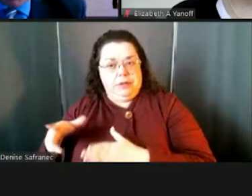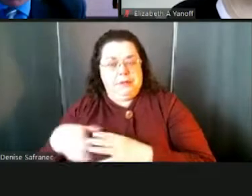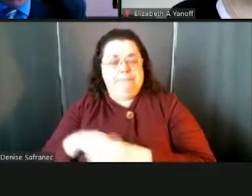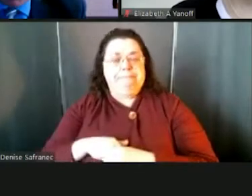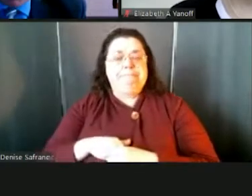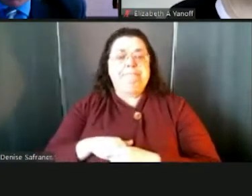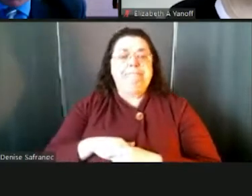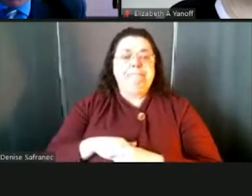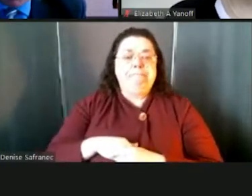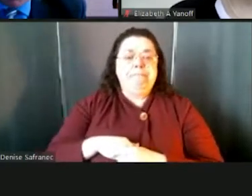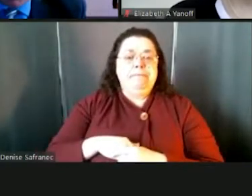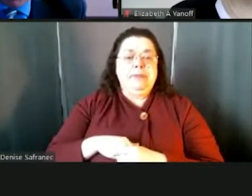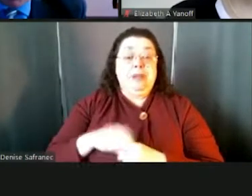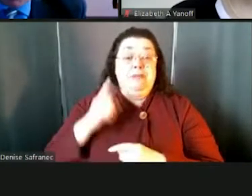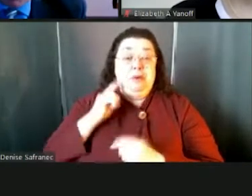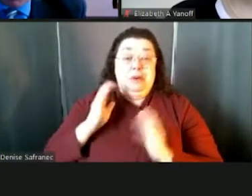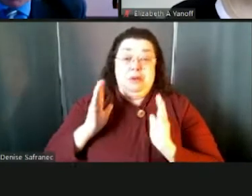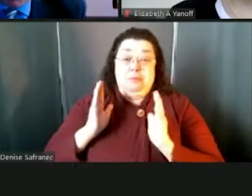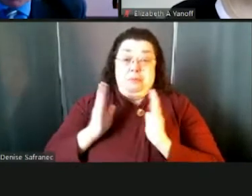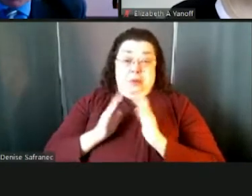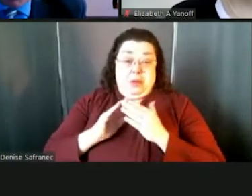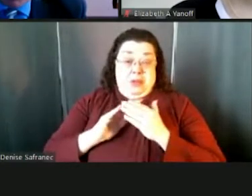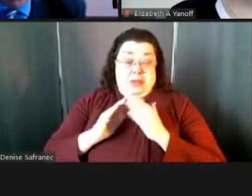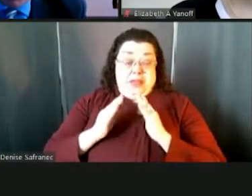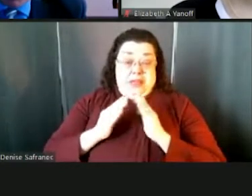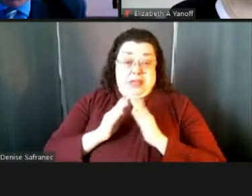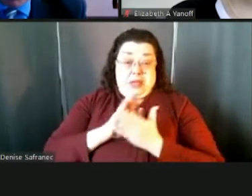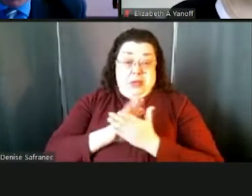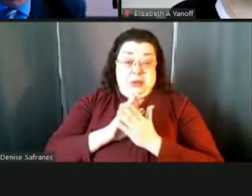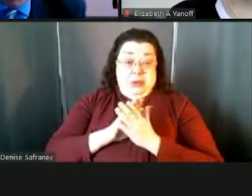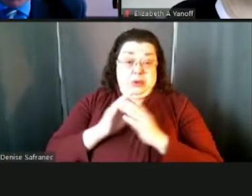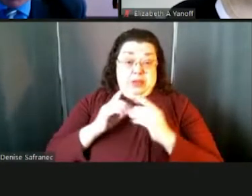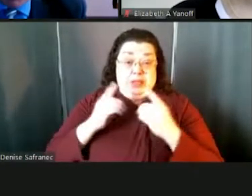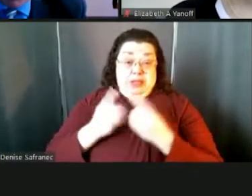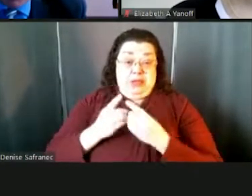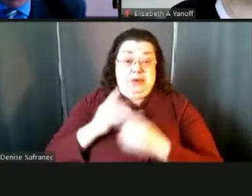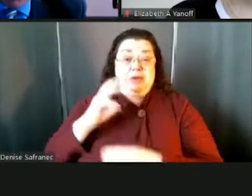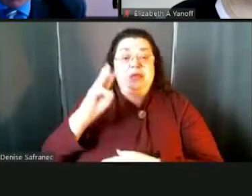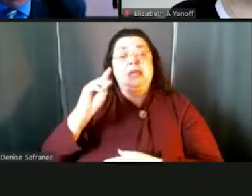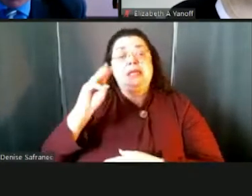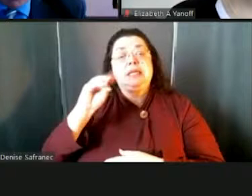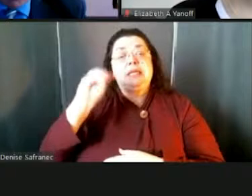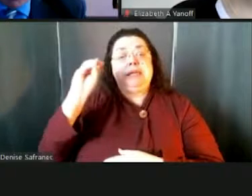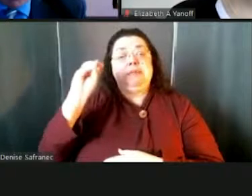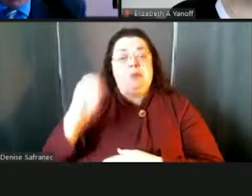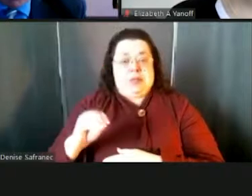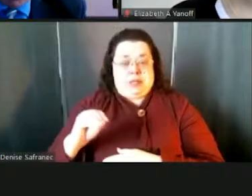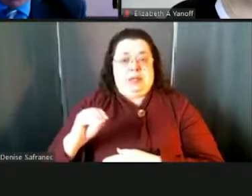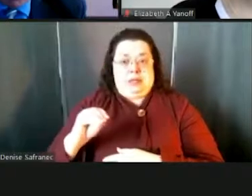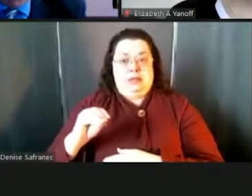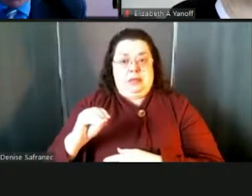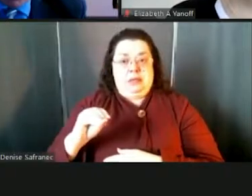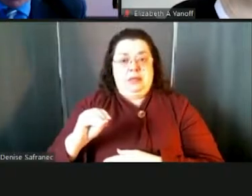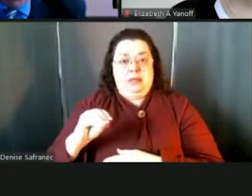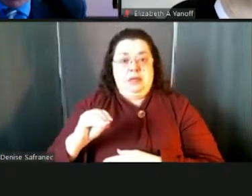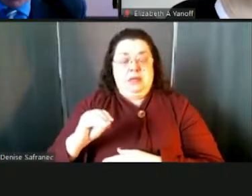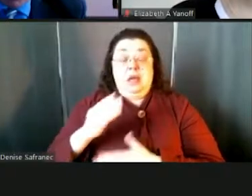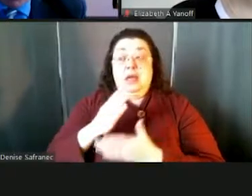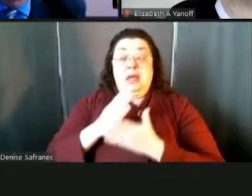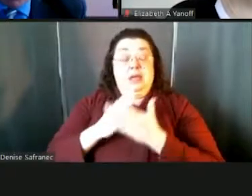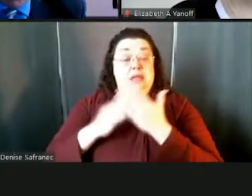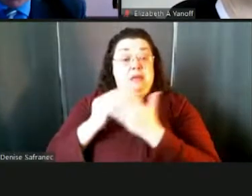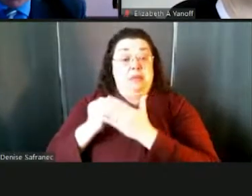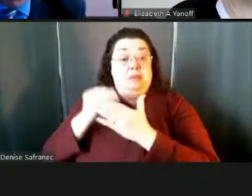For small city school districts like Troy, we're over 60% for state aid. You know, some of the wealthier districts,